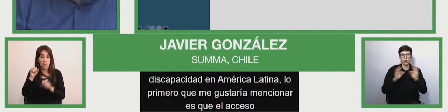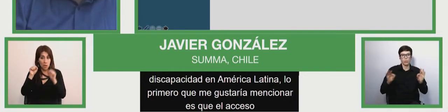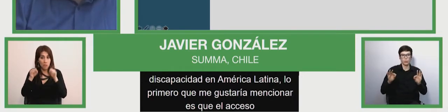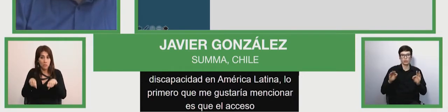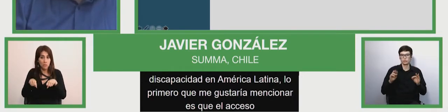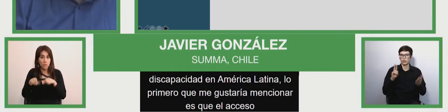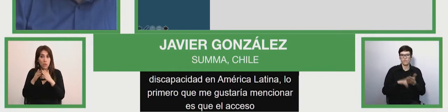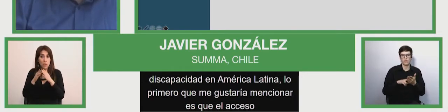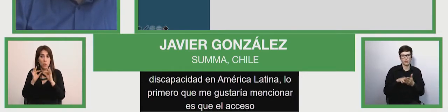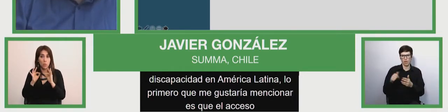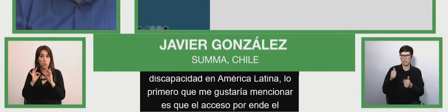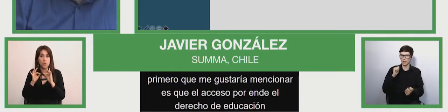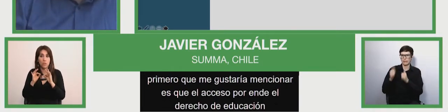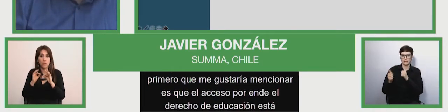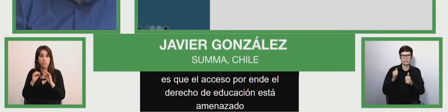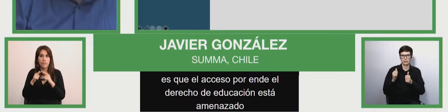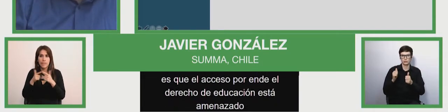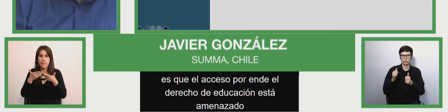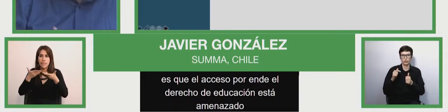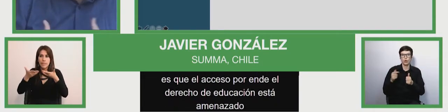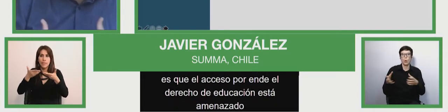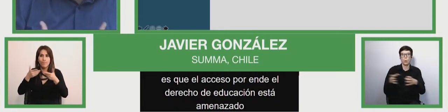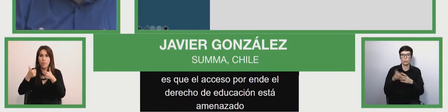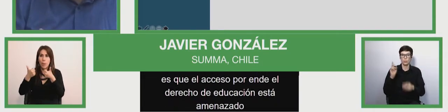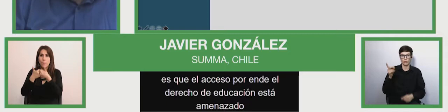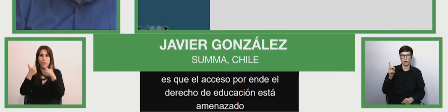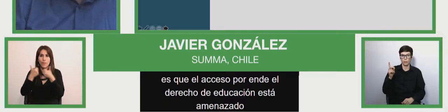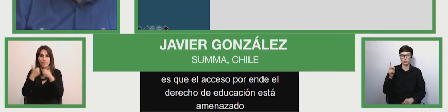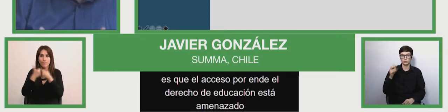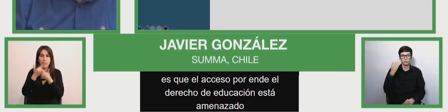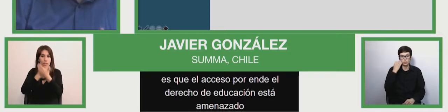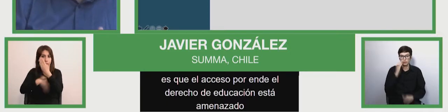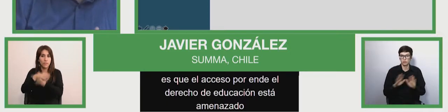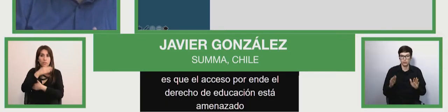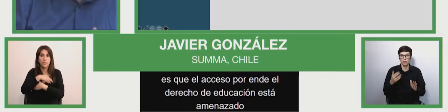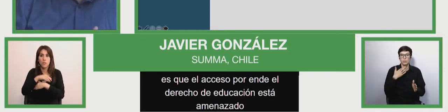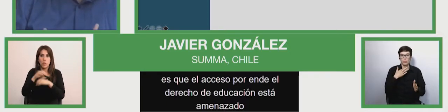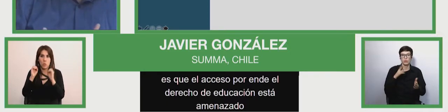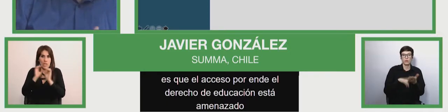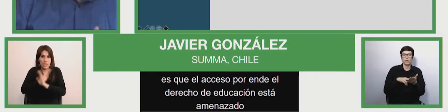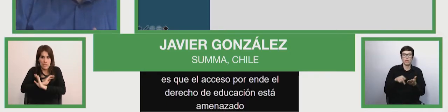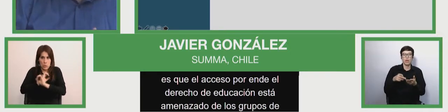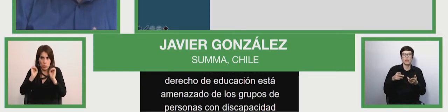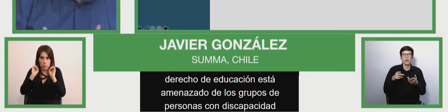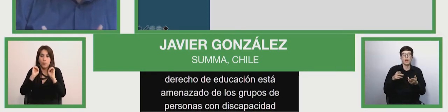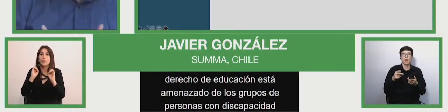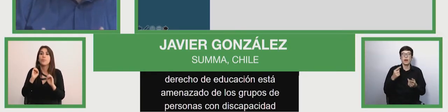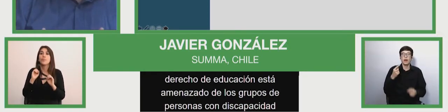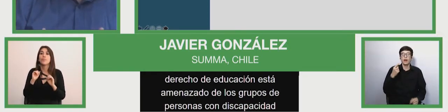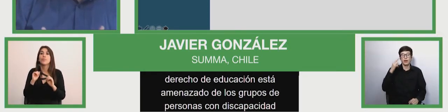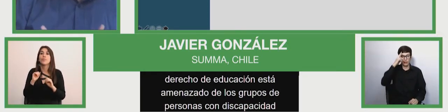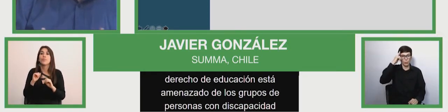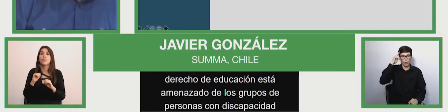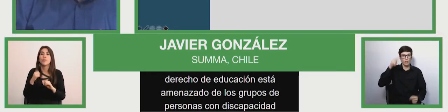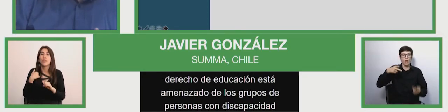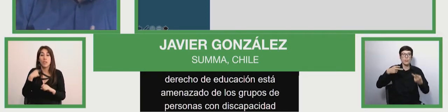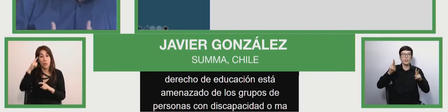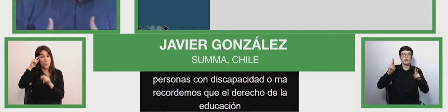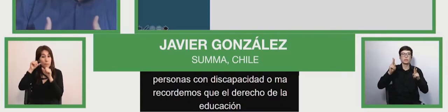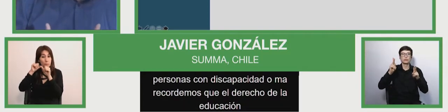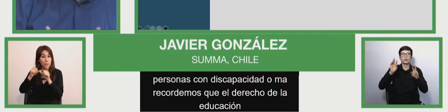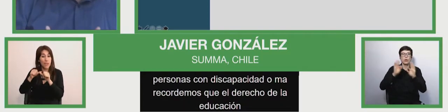threat. Let's remind ourselves that the right to education is more than just simply the